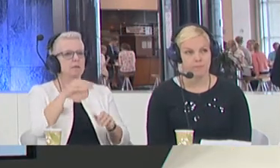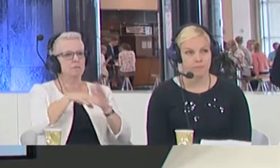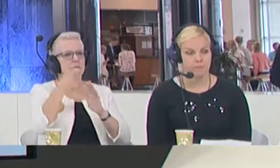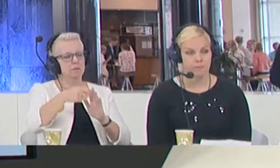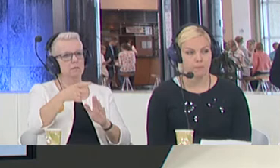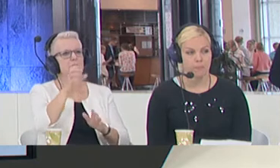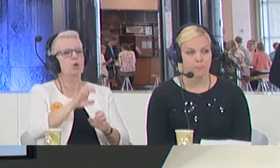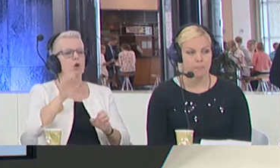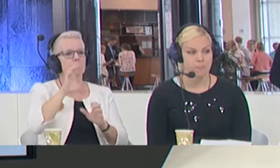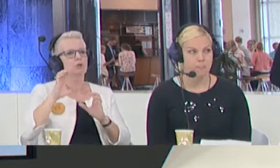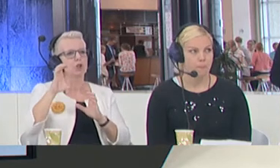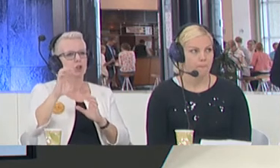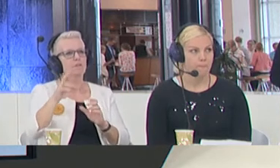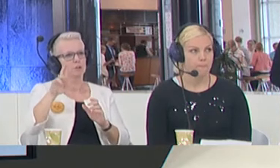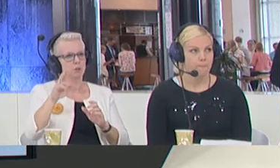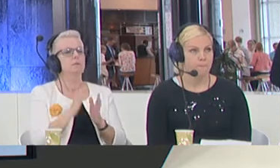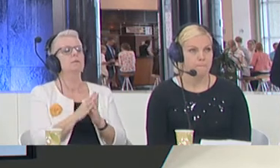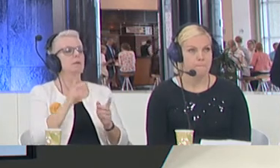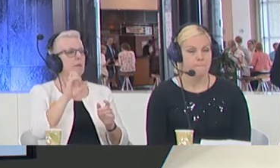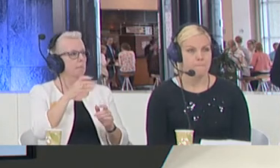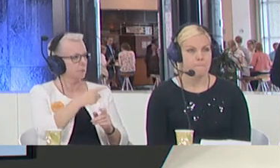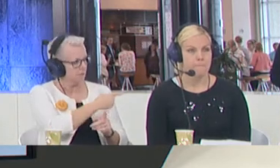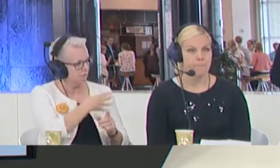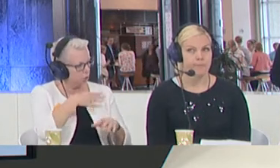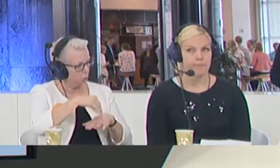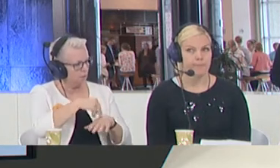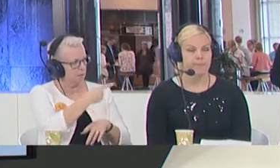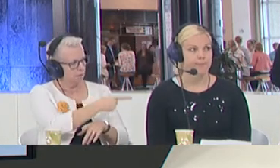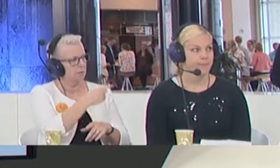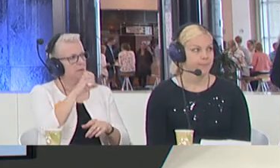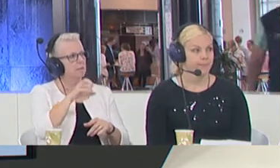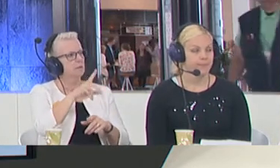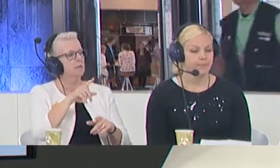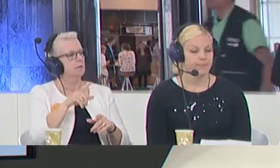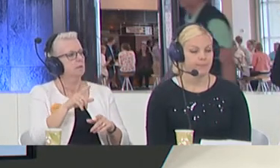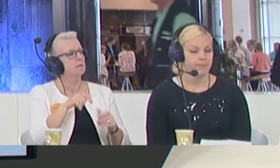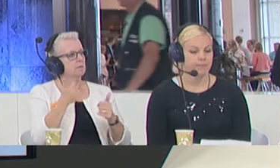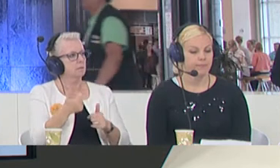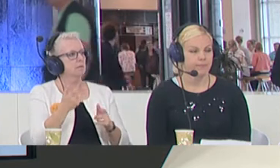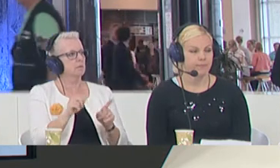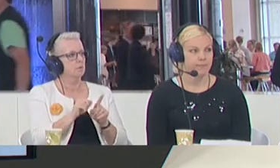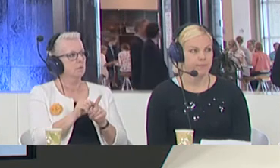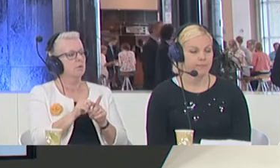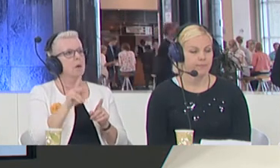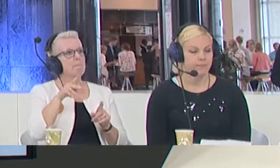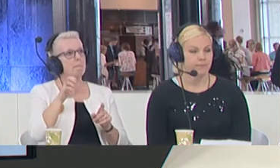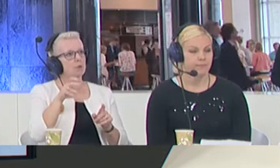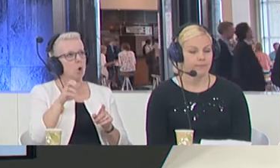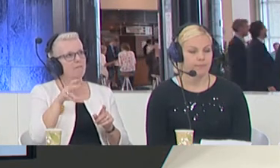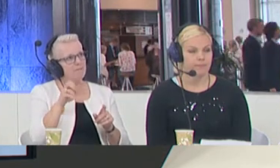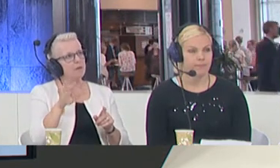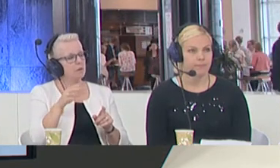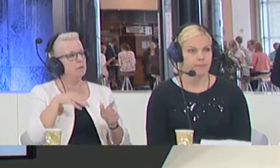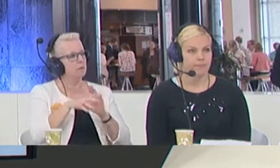Vice Chair of European Conservatives and Reformers, Malin Bjork, MEP from Sweden, Vice Chair of United Left, and Aspasia Papadopoulouf, Senior Policy